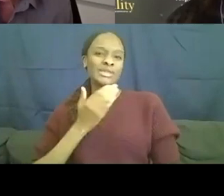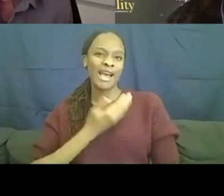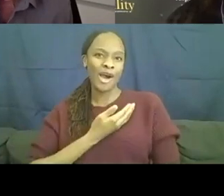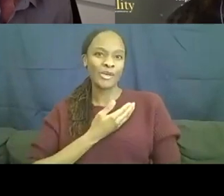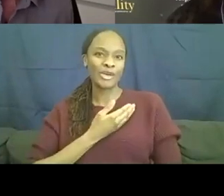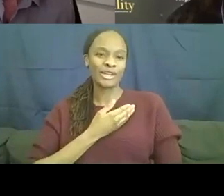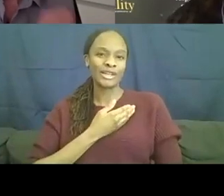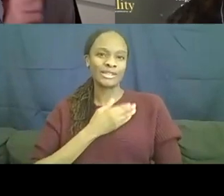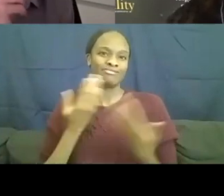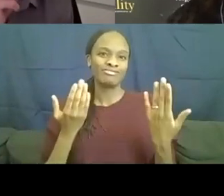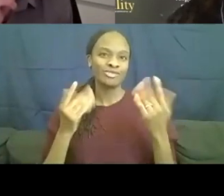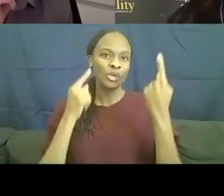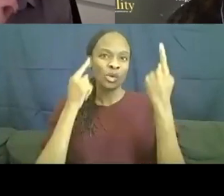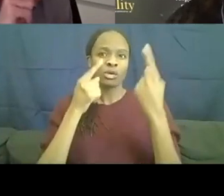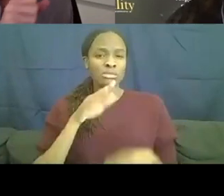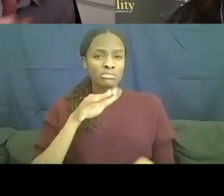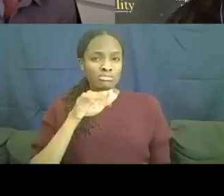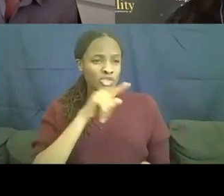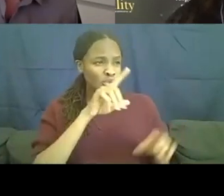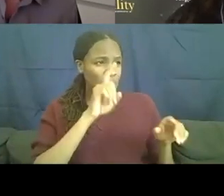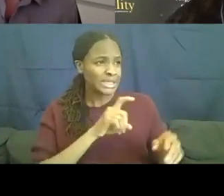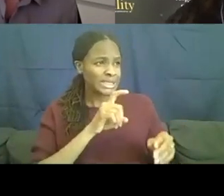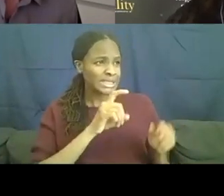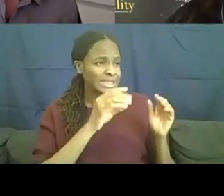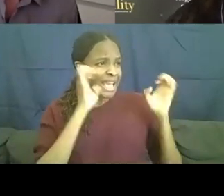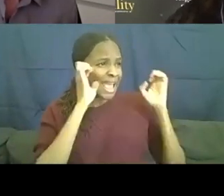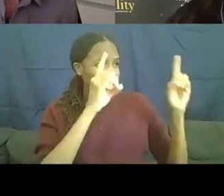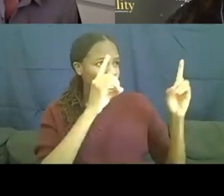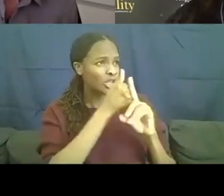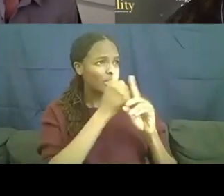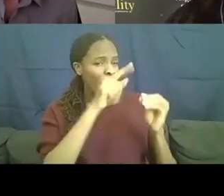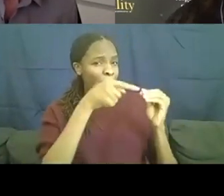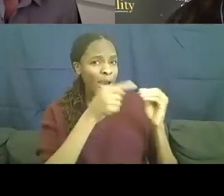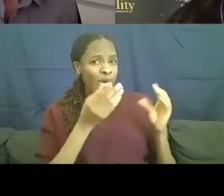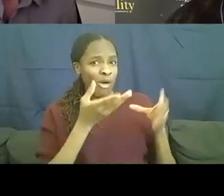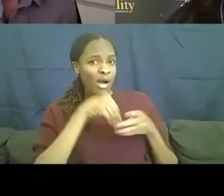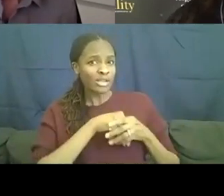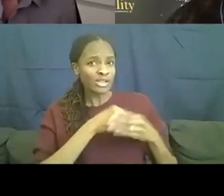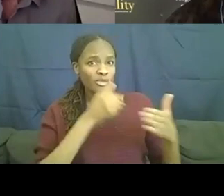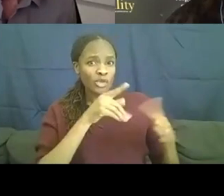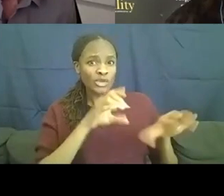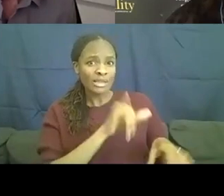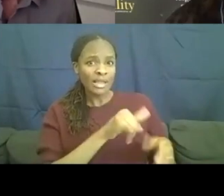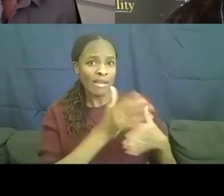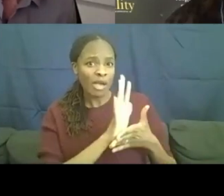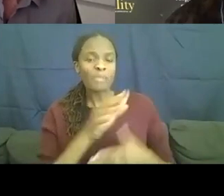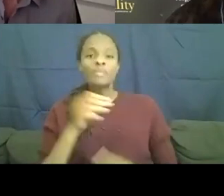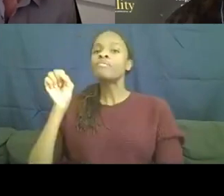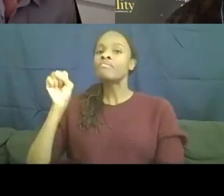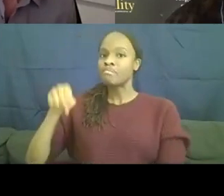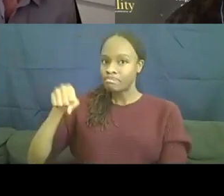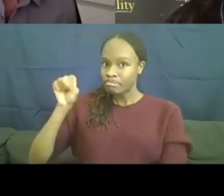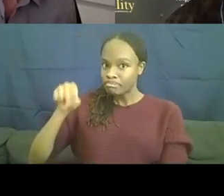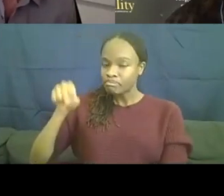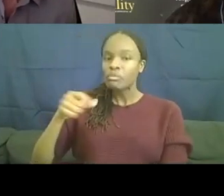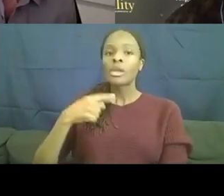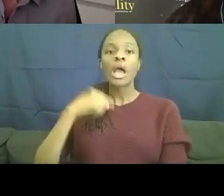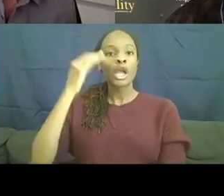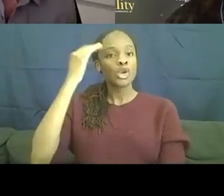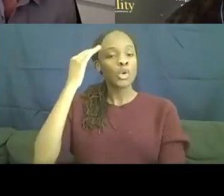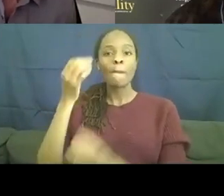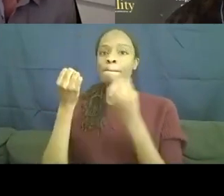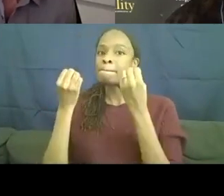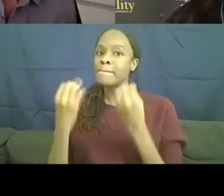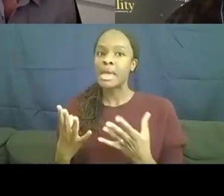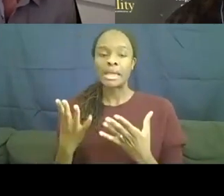yourself about autism before you took on the film? I did. I had known a lot of autistic